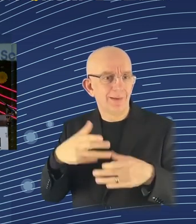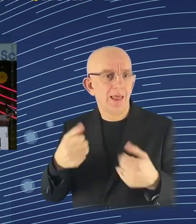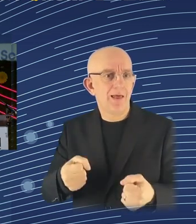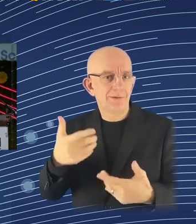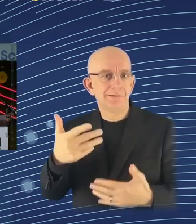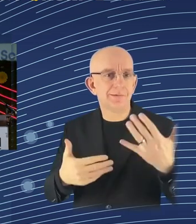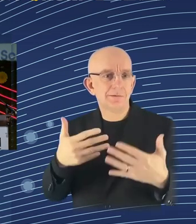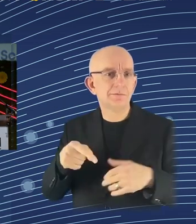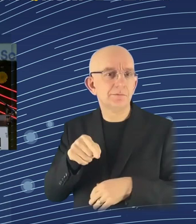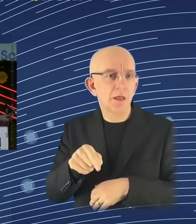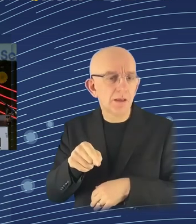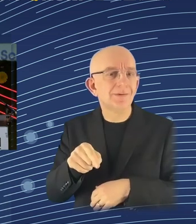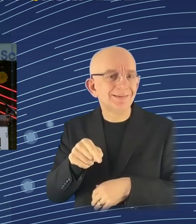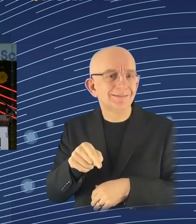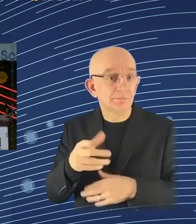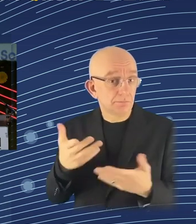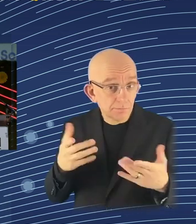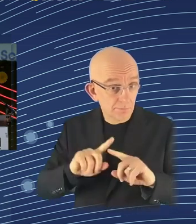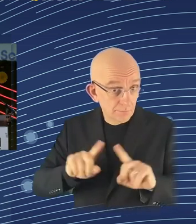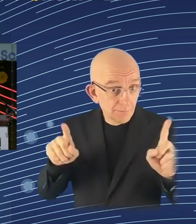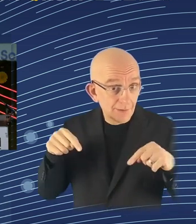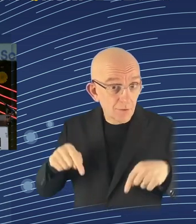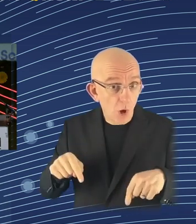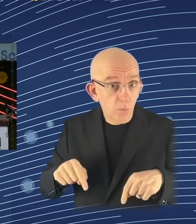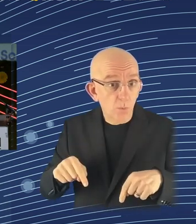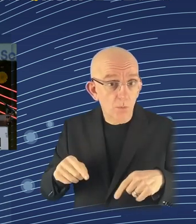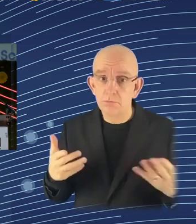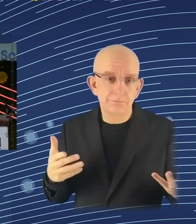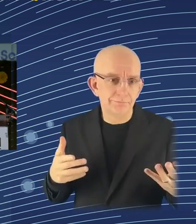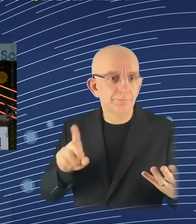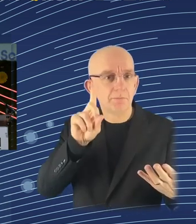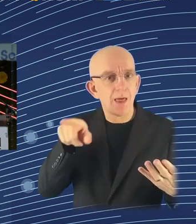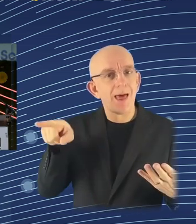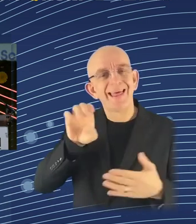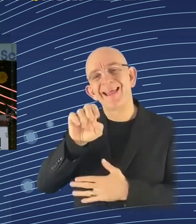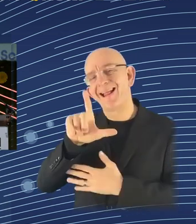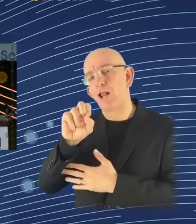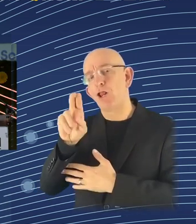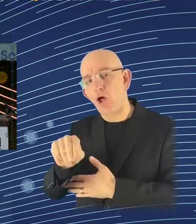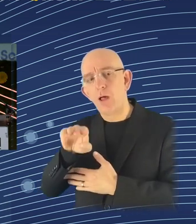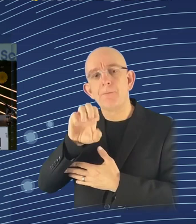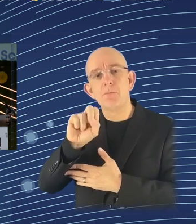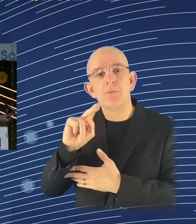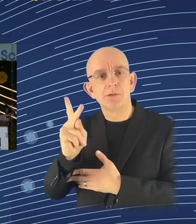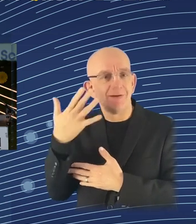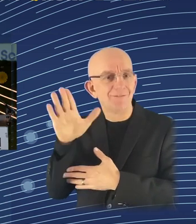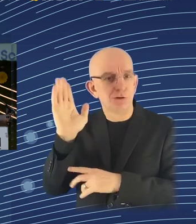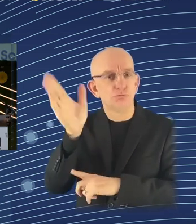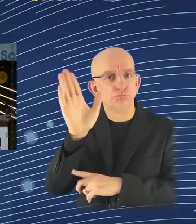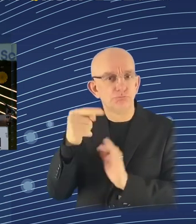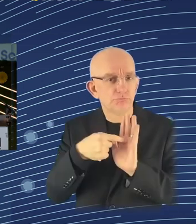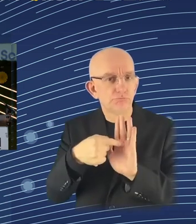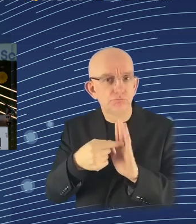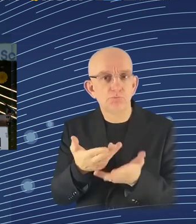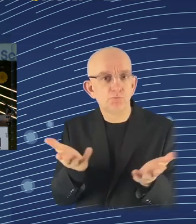that you might think. It's different because we have a choice how to apply it now. And we have to make the right